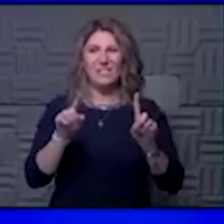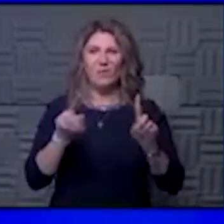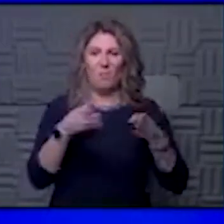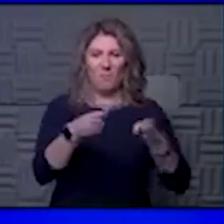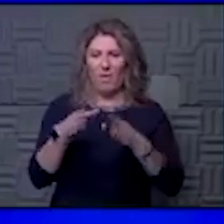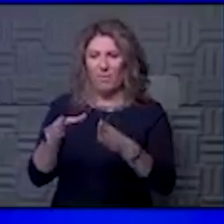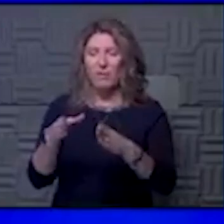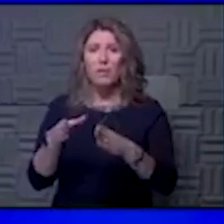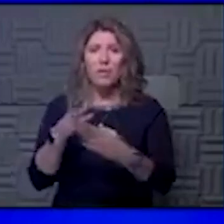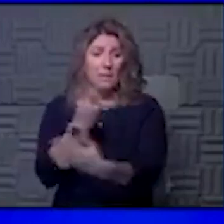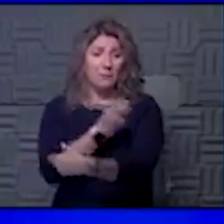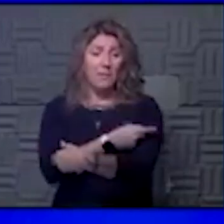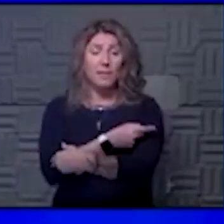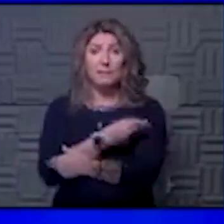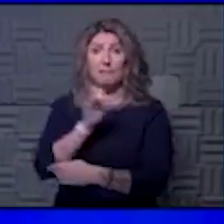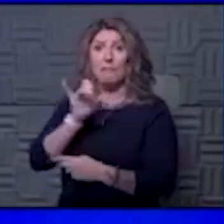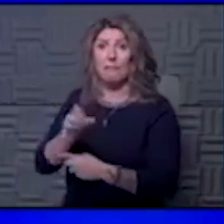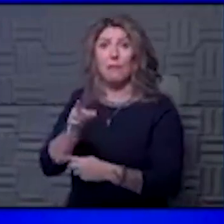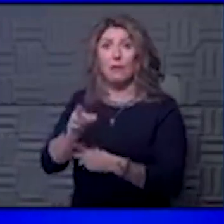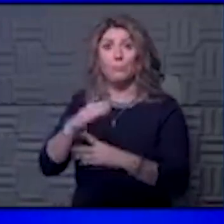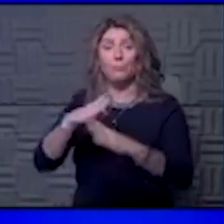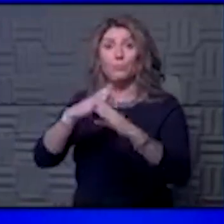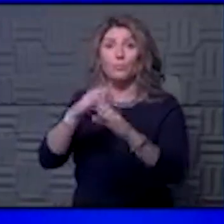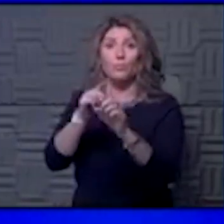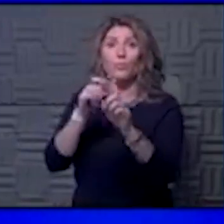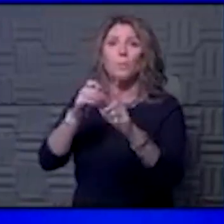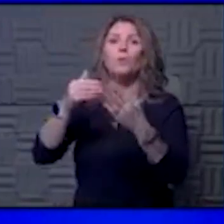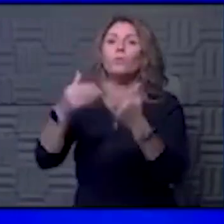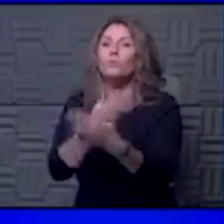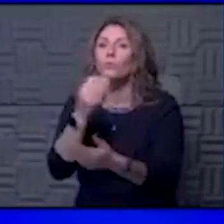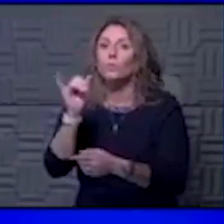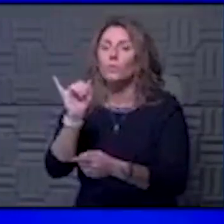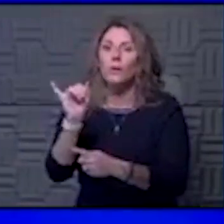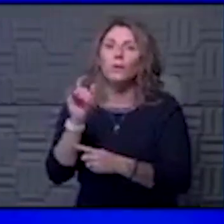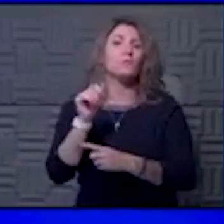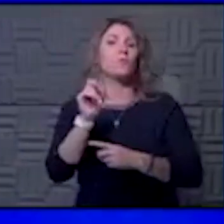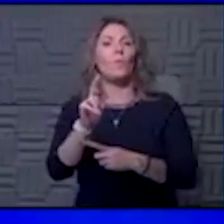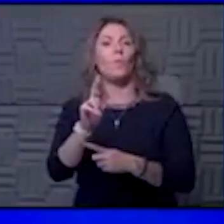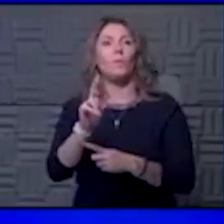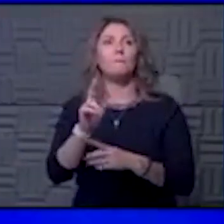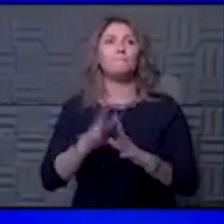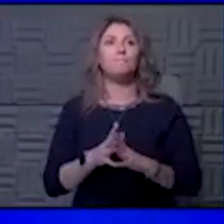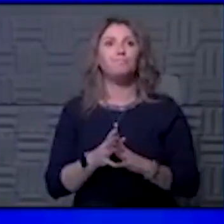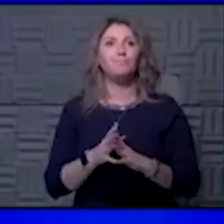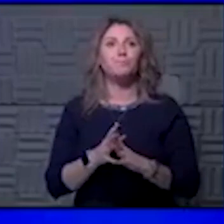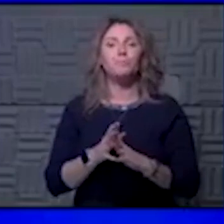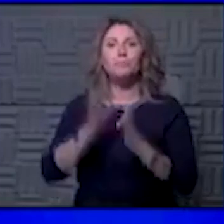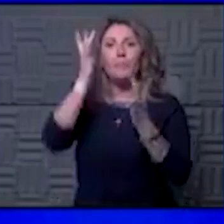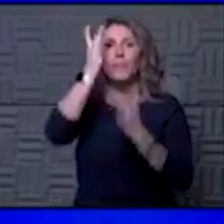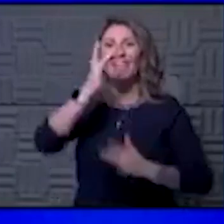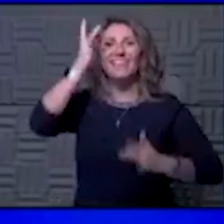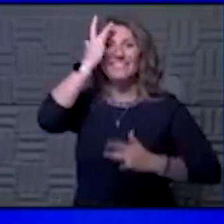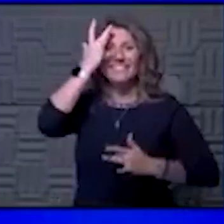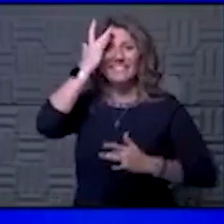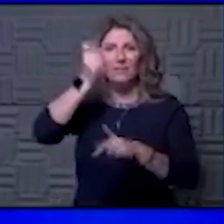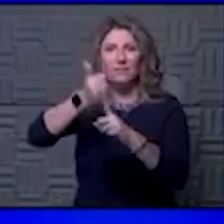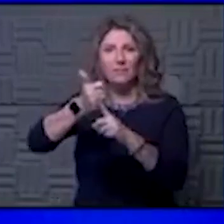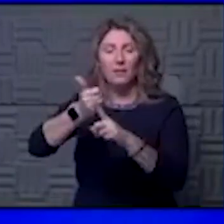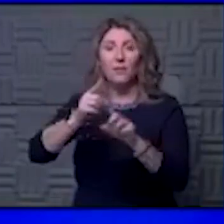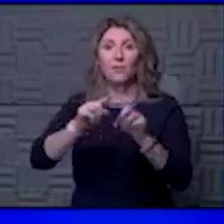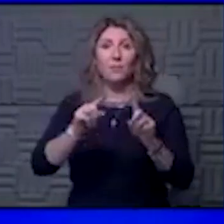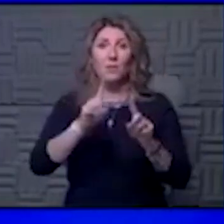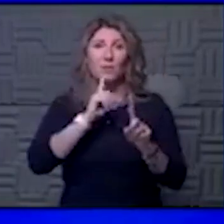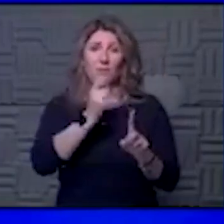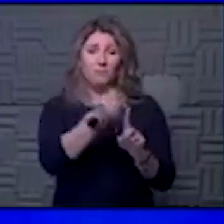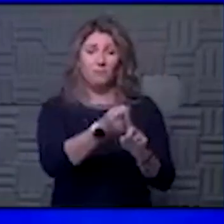looking, the vaccine is to protect you from new infection or disease. But really, if